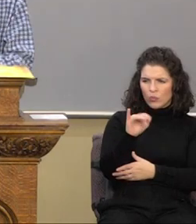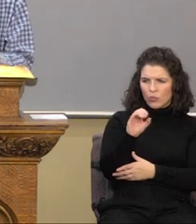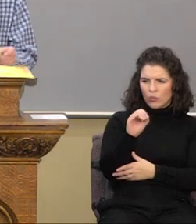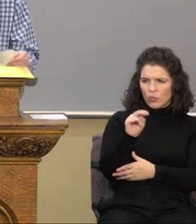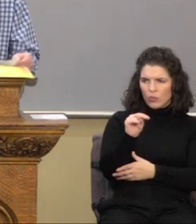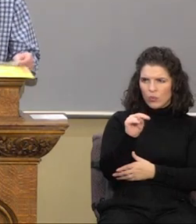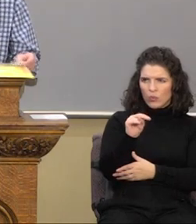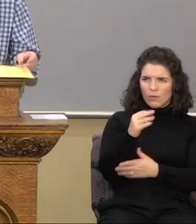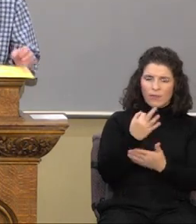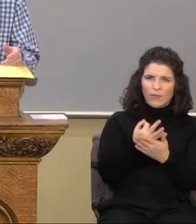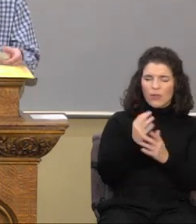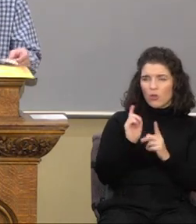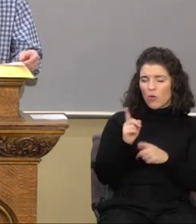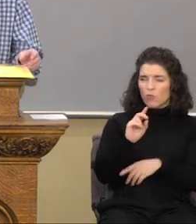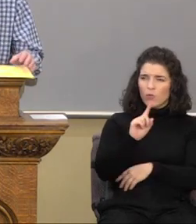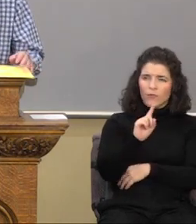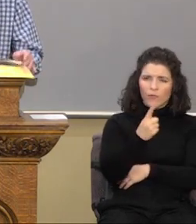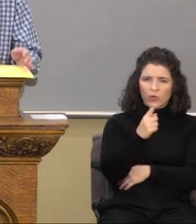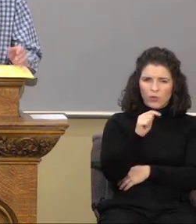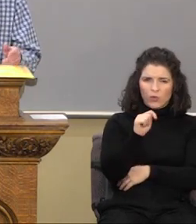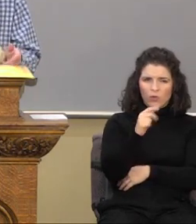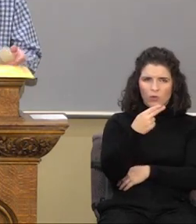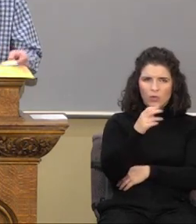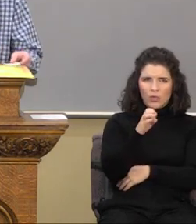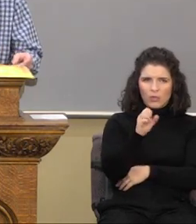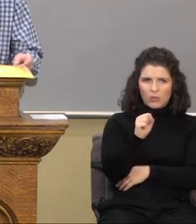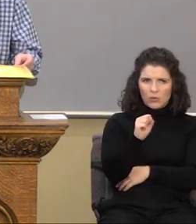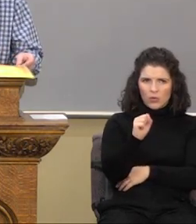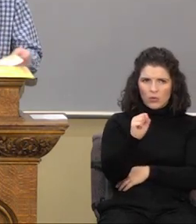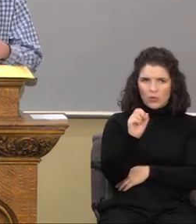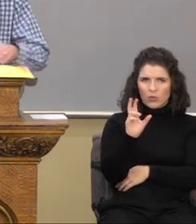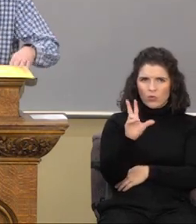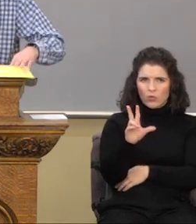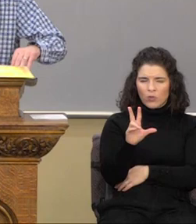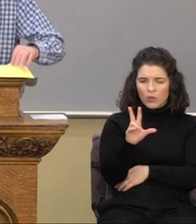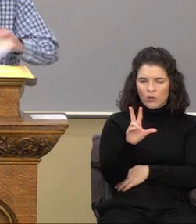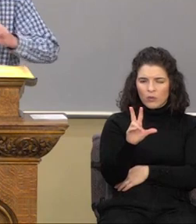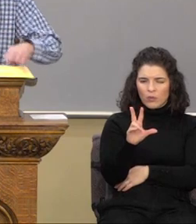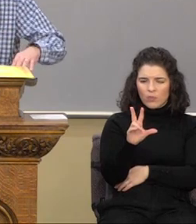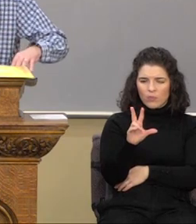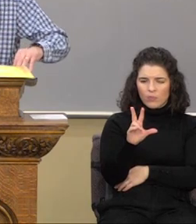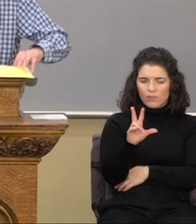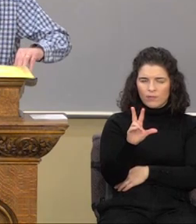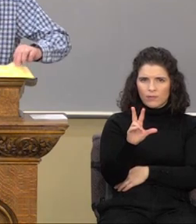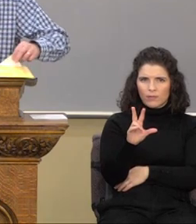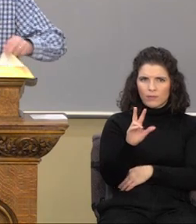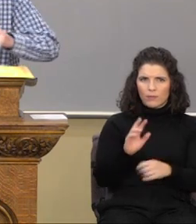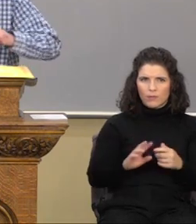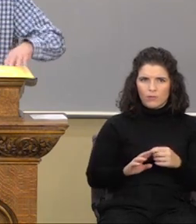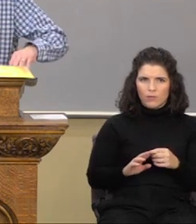Thessalonians chapter three, First Thessalonians chapter three and.